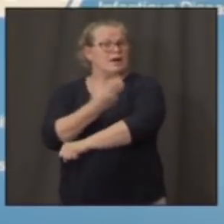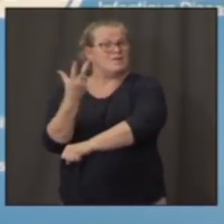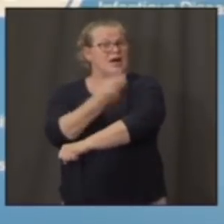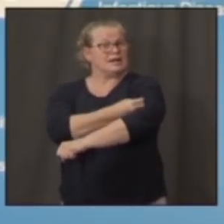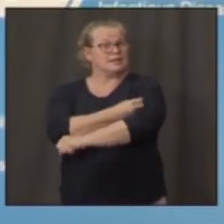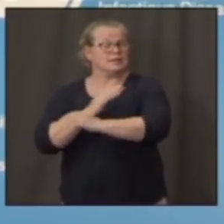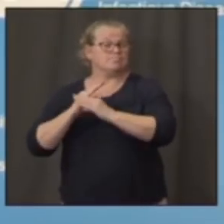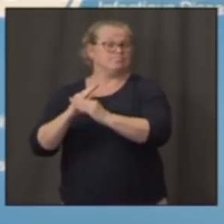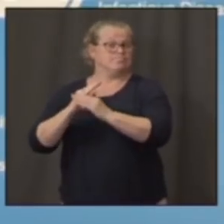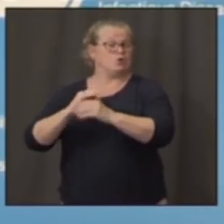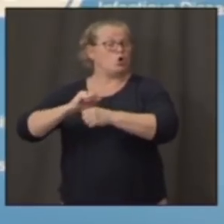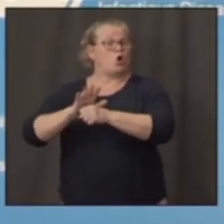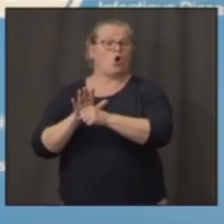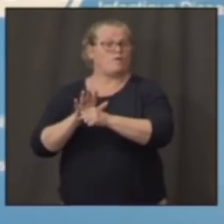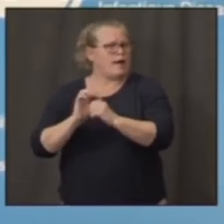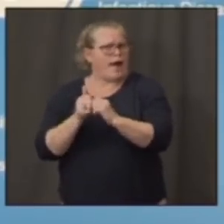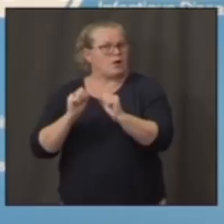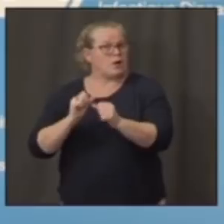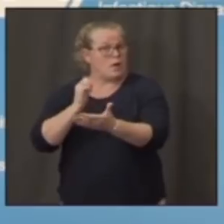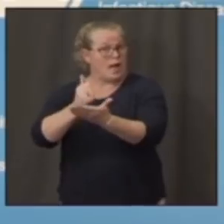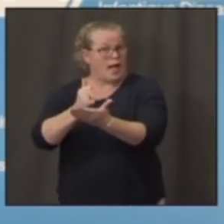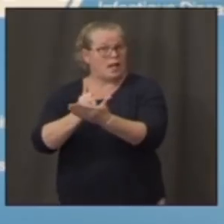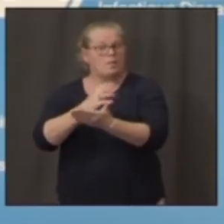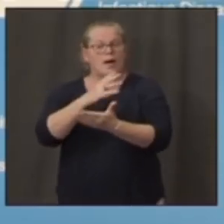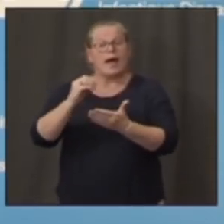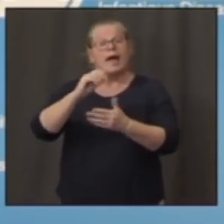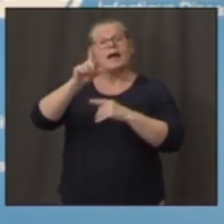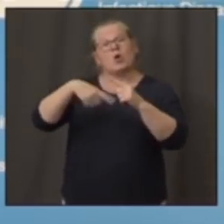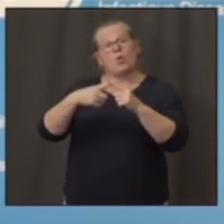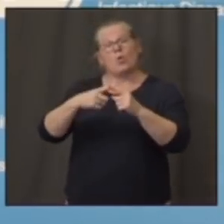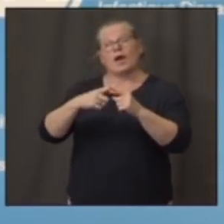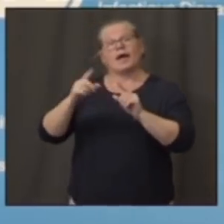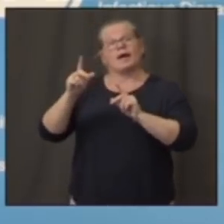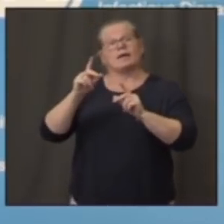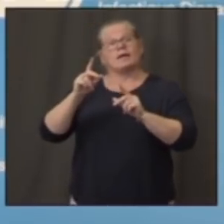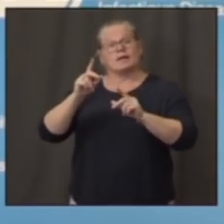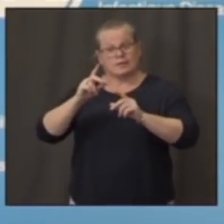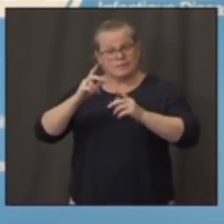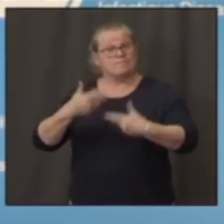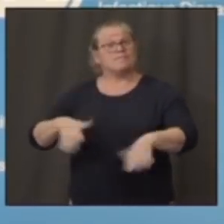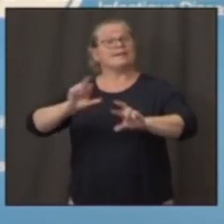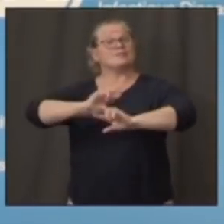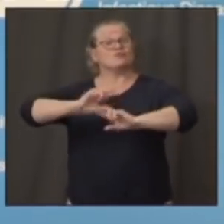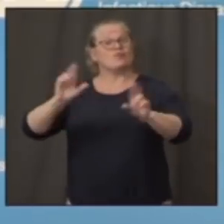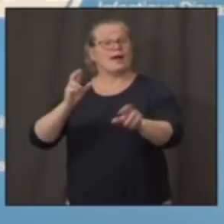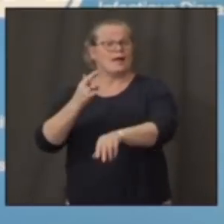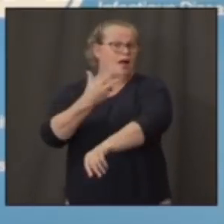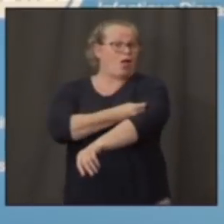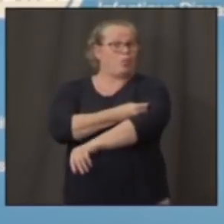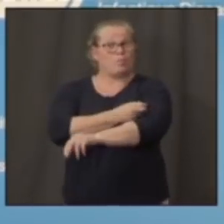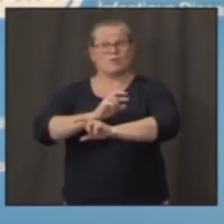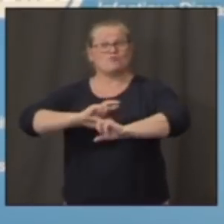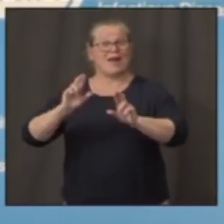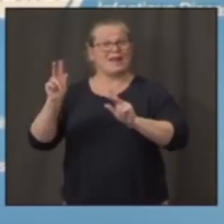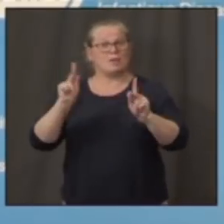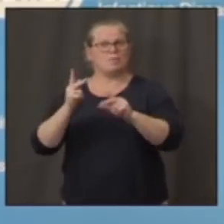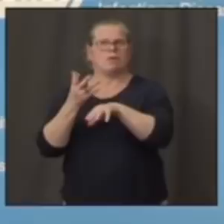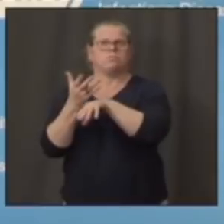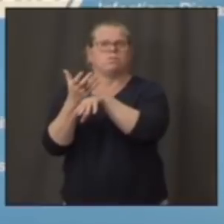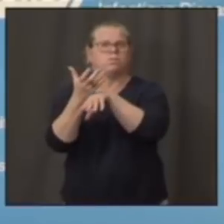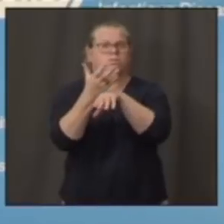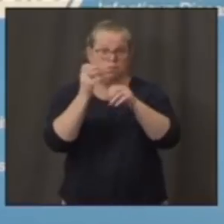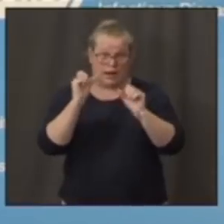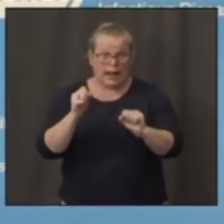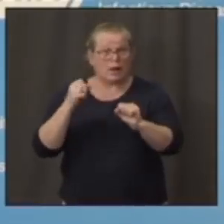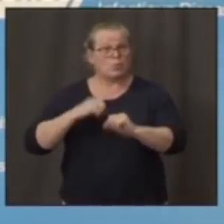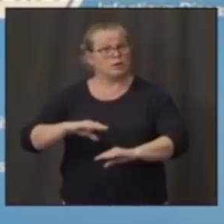to meet, let alone global, but just national demand for this vaccine? Okay, that's a good question. There are a